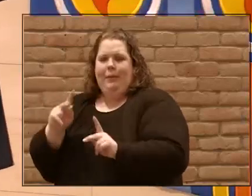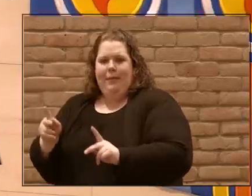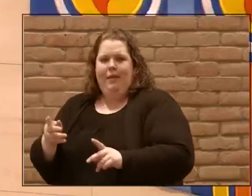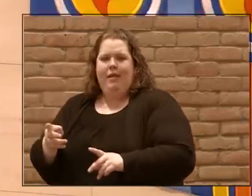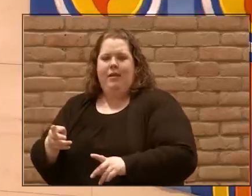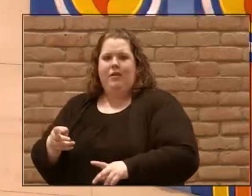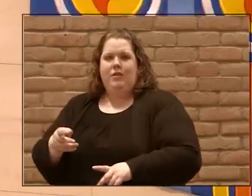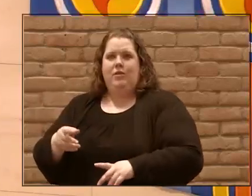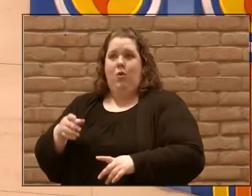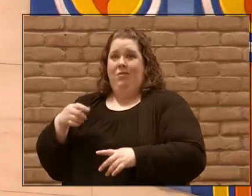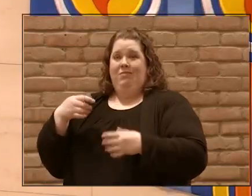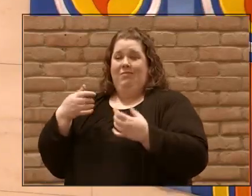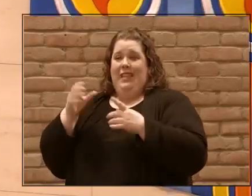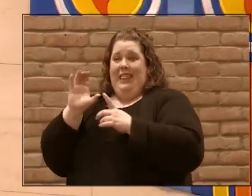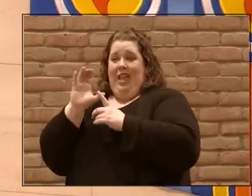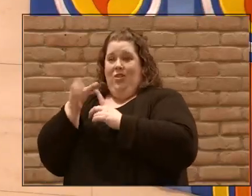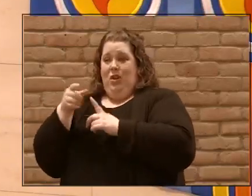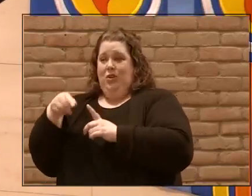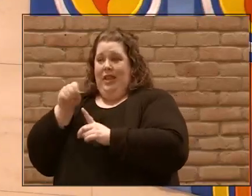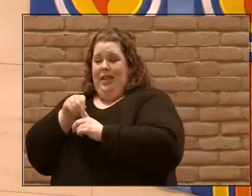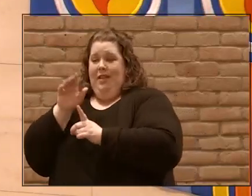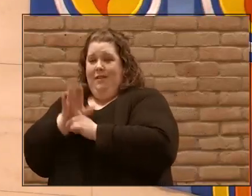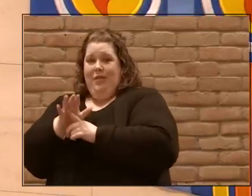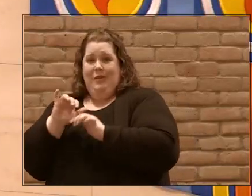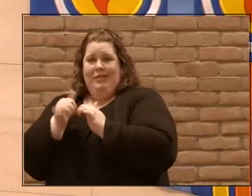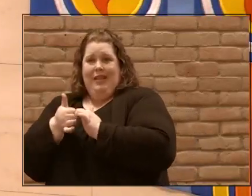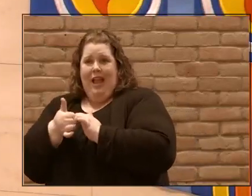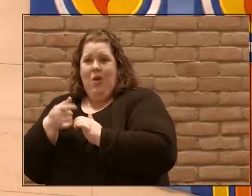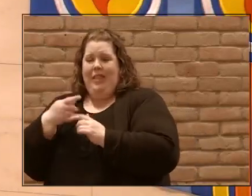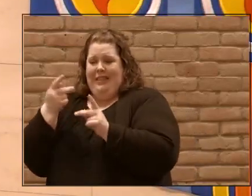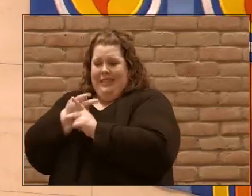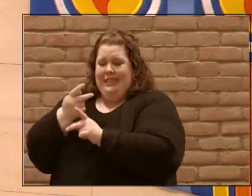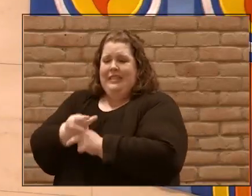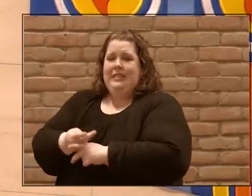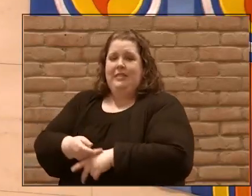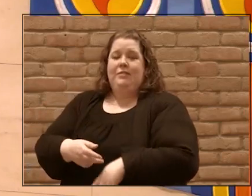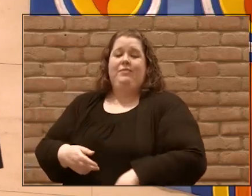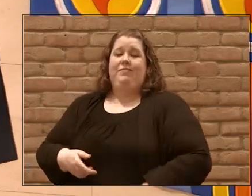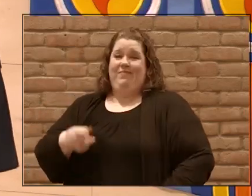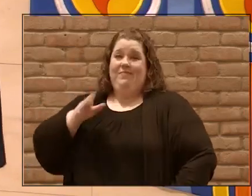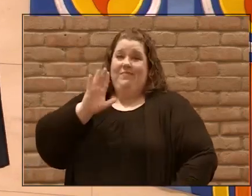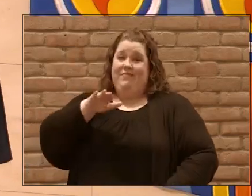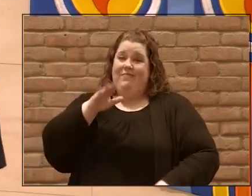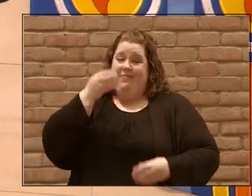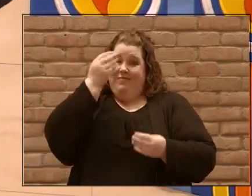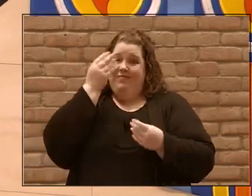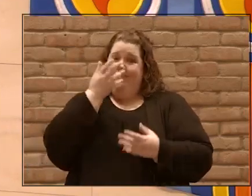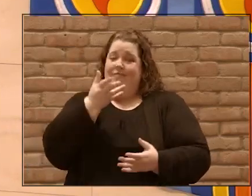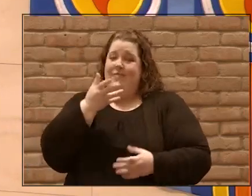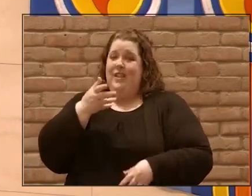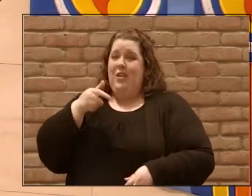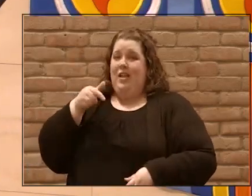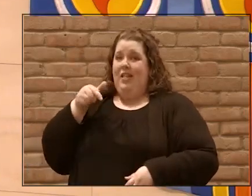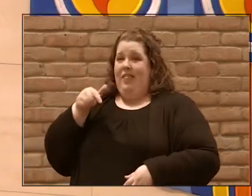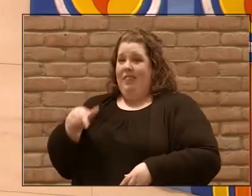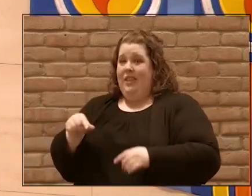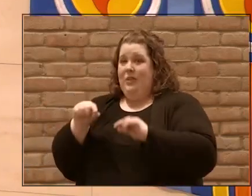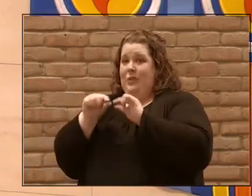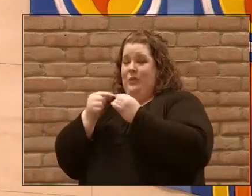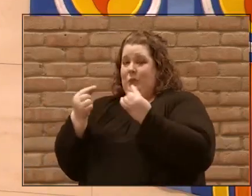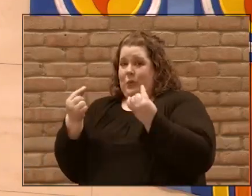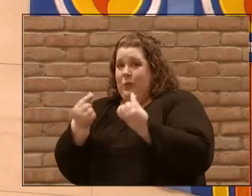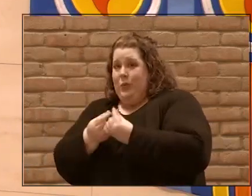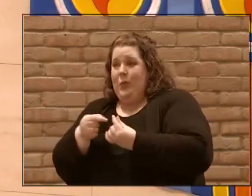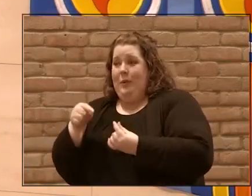the culture. And I got to tell you that no matter what was done to them, to get this little group, this little movement to stop growing,